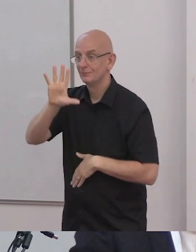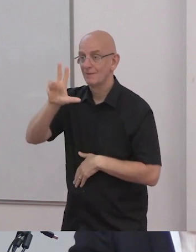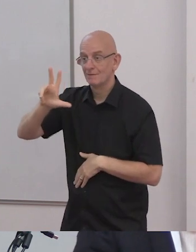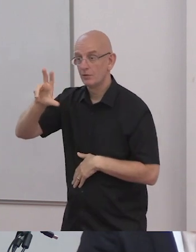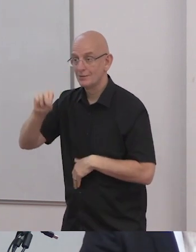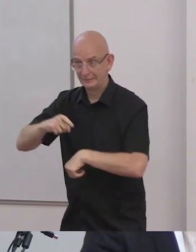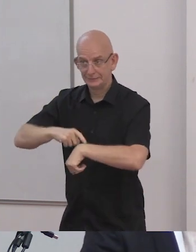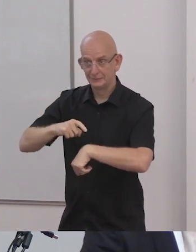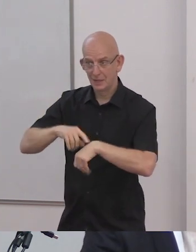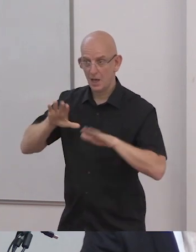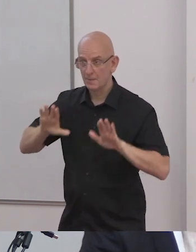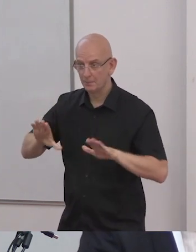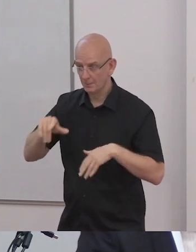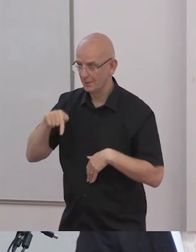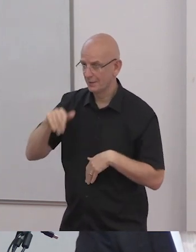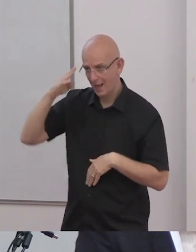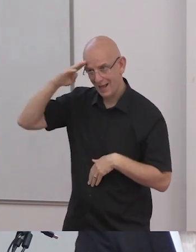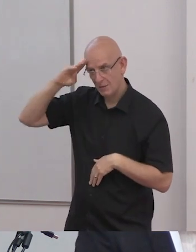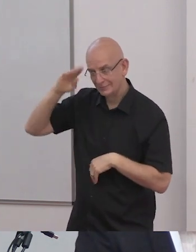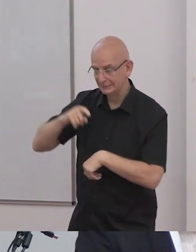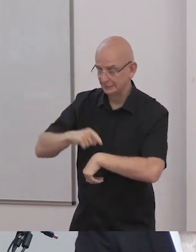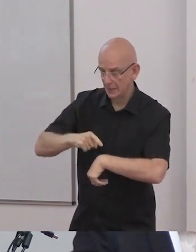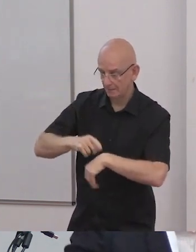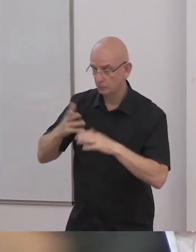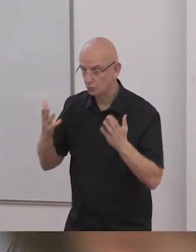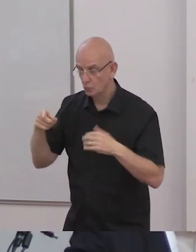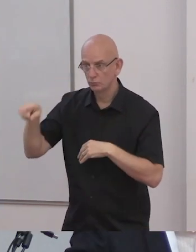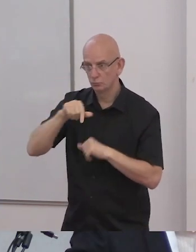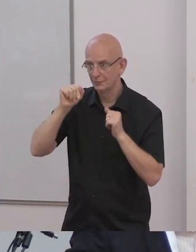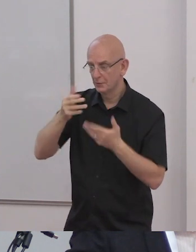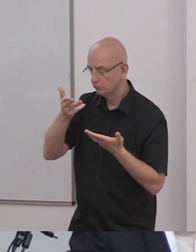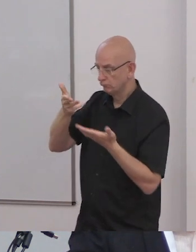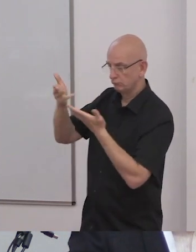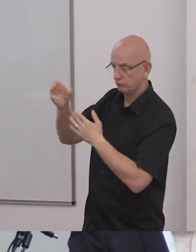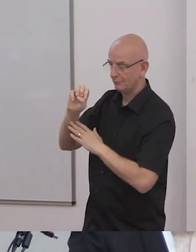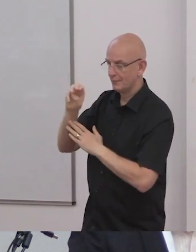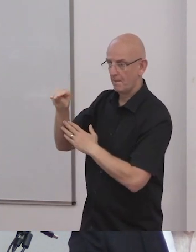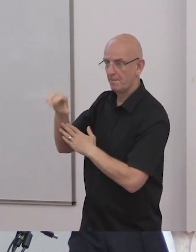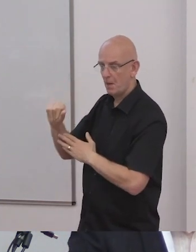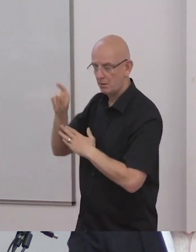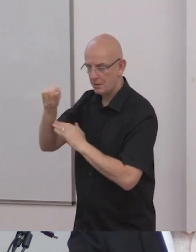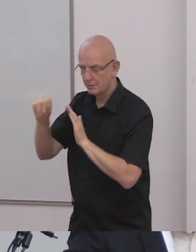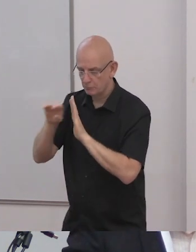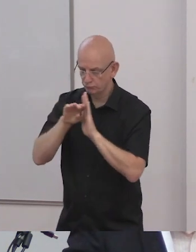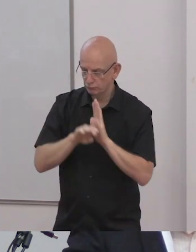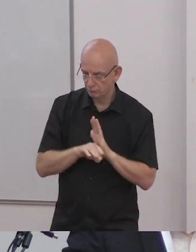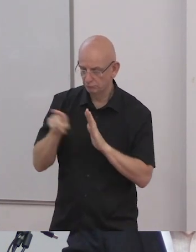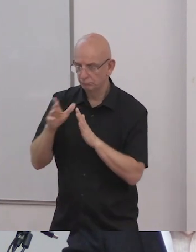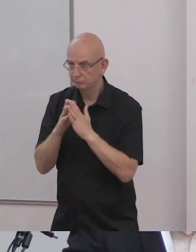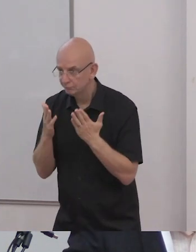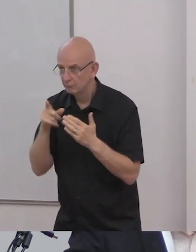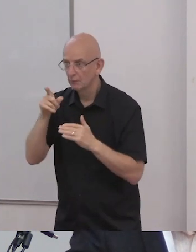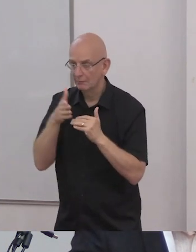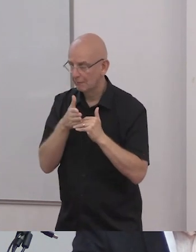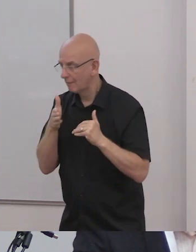don't panic what we will do then is include your piece in the online collage we'll take a photograph